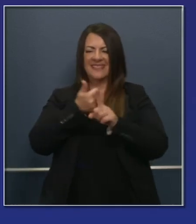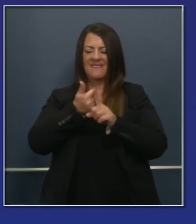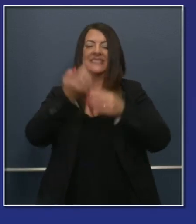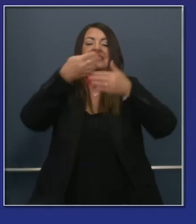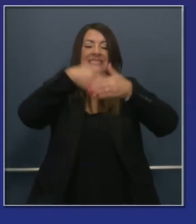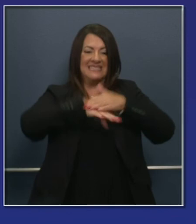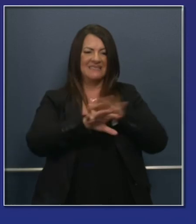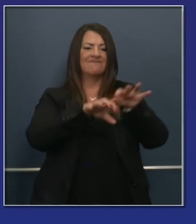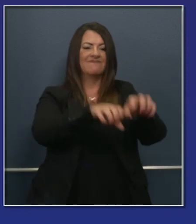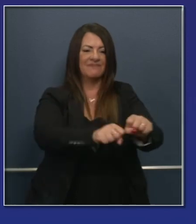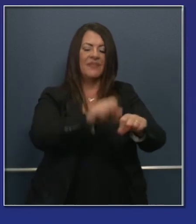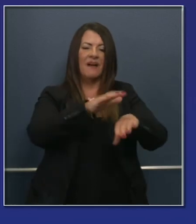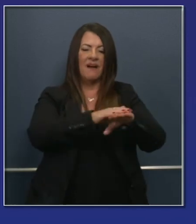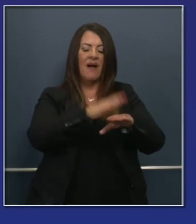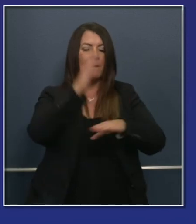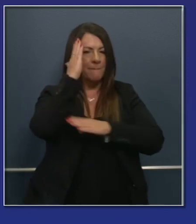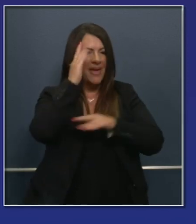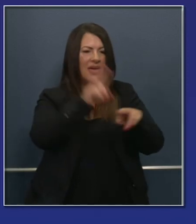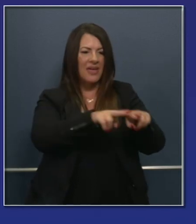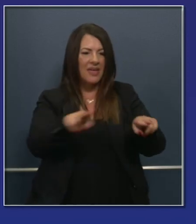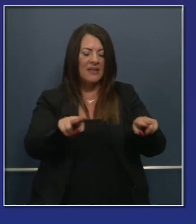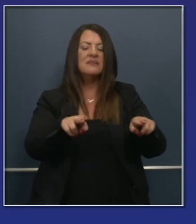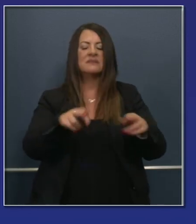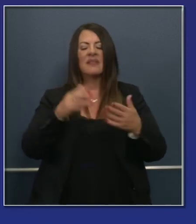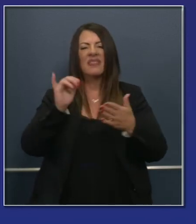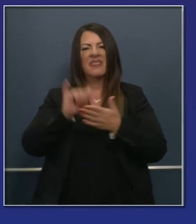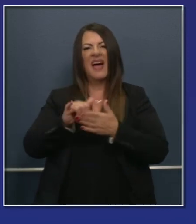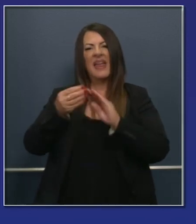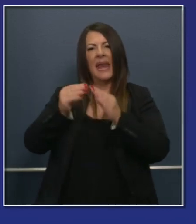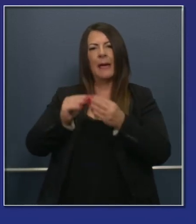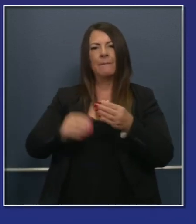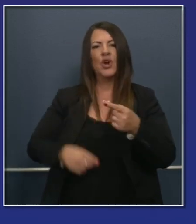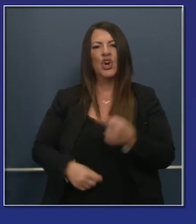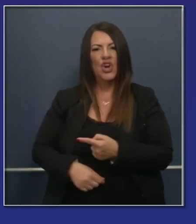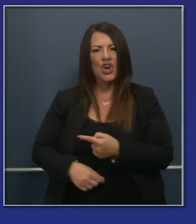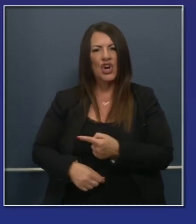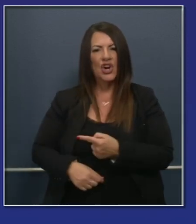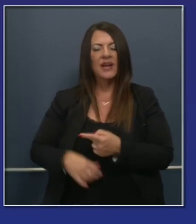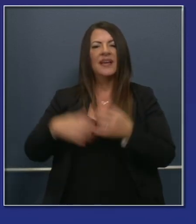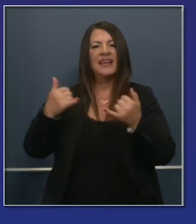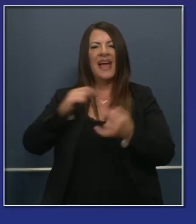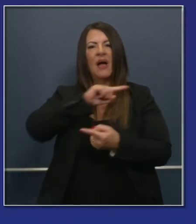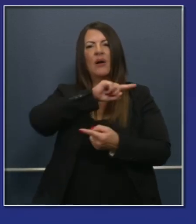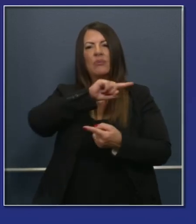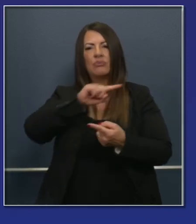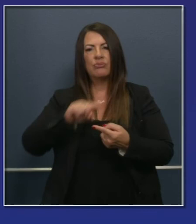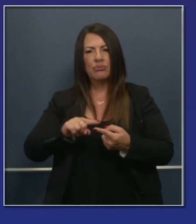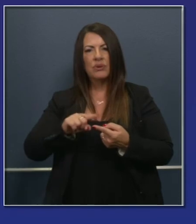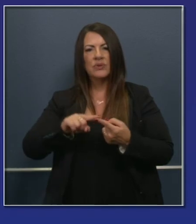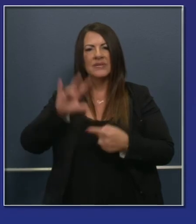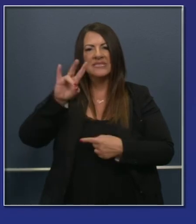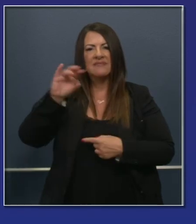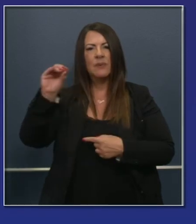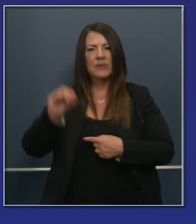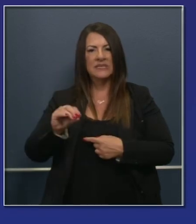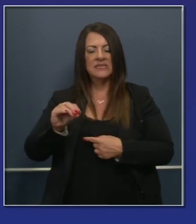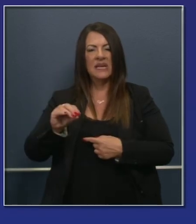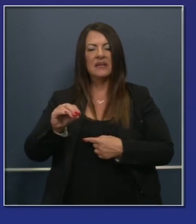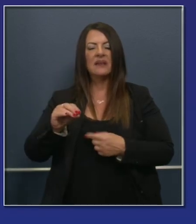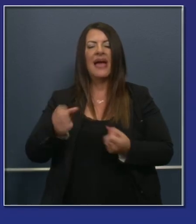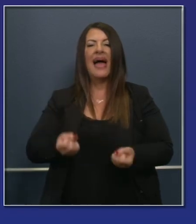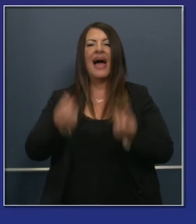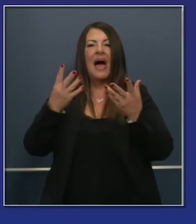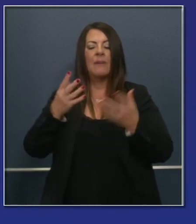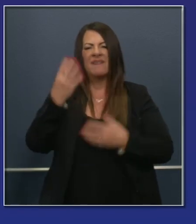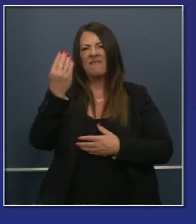Bed capacity filled with COVID-19 patients. We're now at 7%. ICU admissions down some